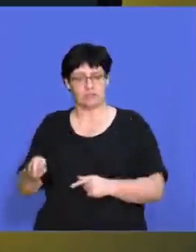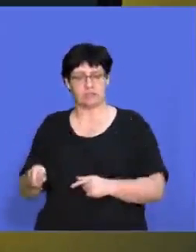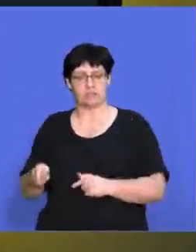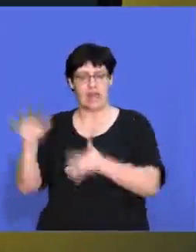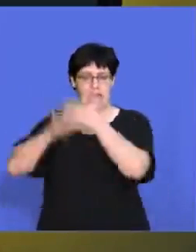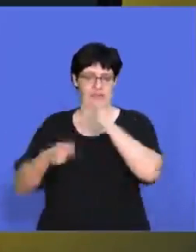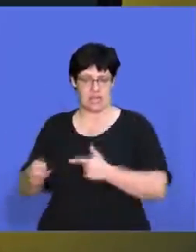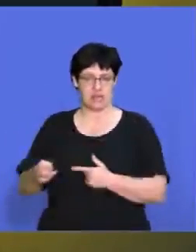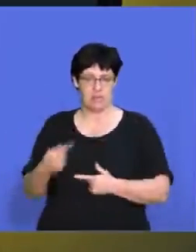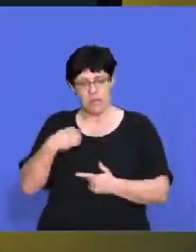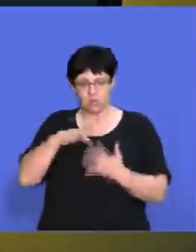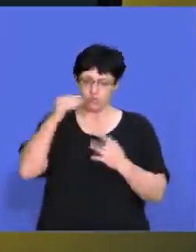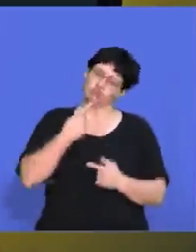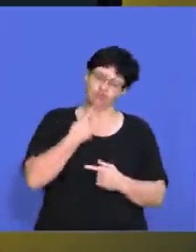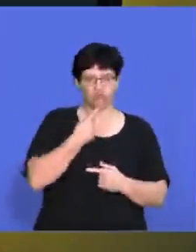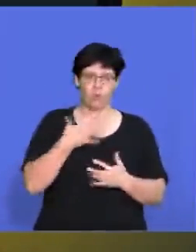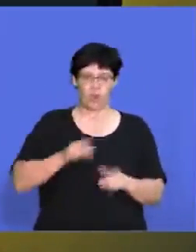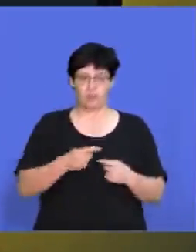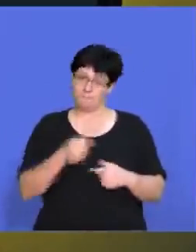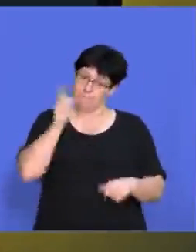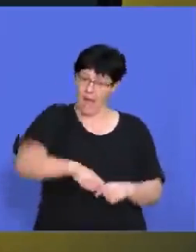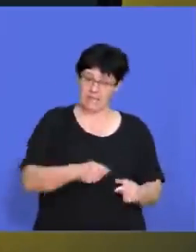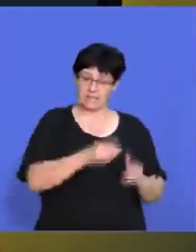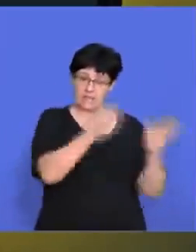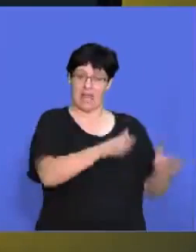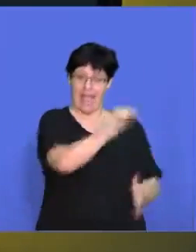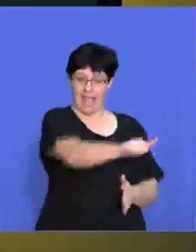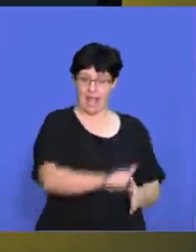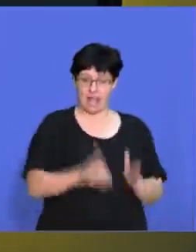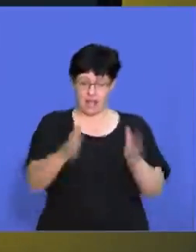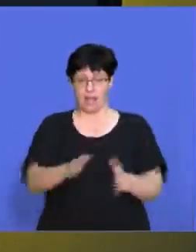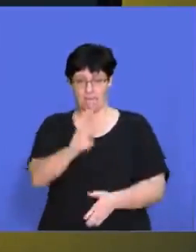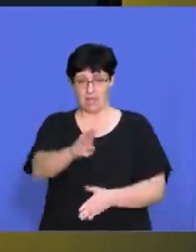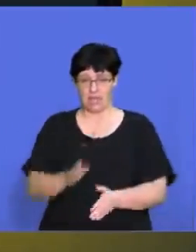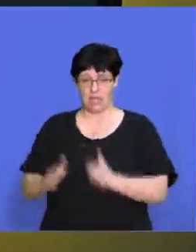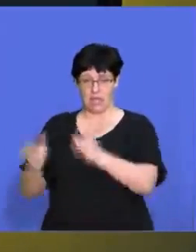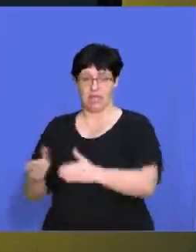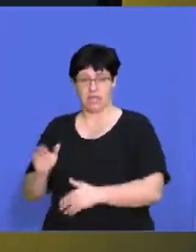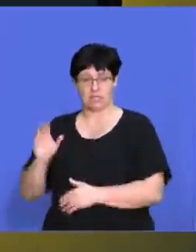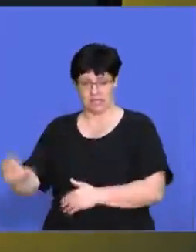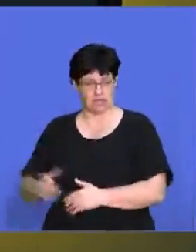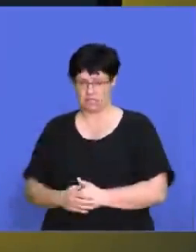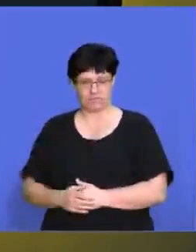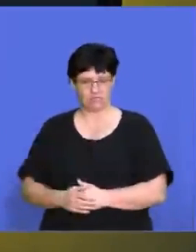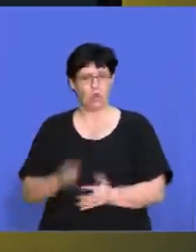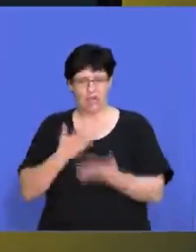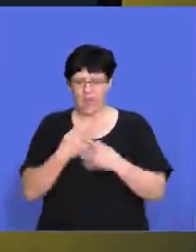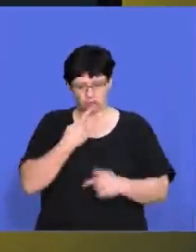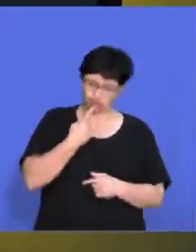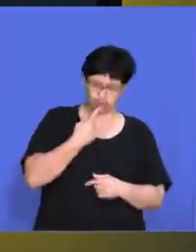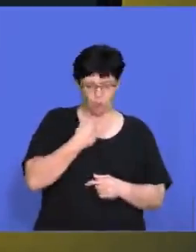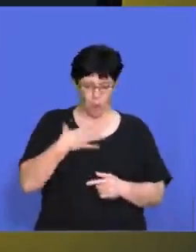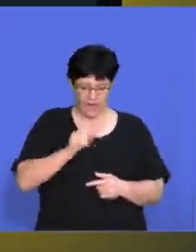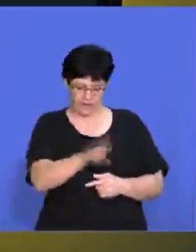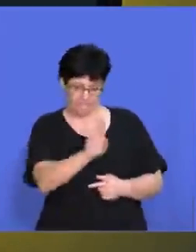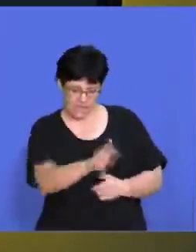also start, uh, your, your paper with your essay question. You don't have to, um, prescribe to starting at the Section A,